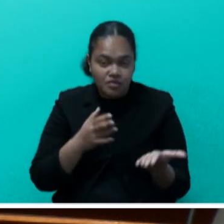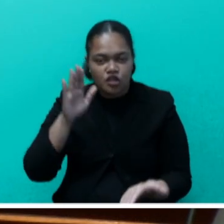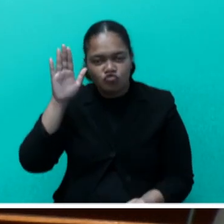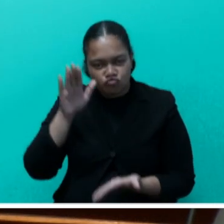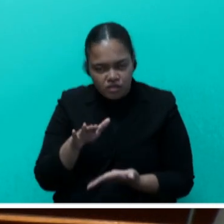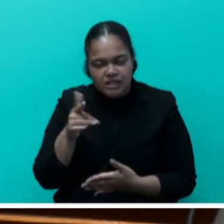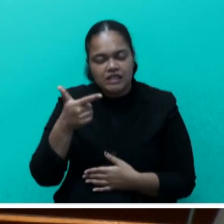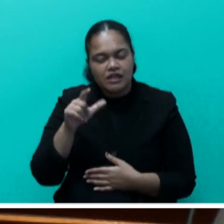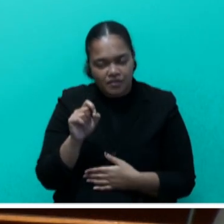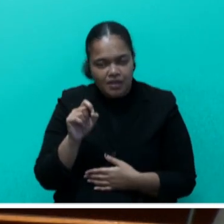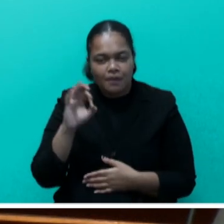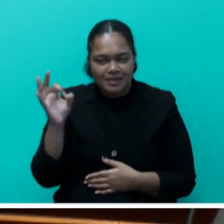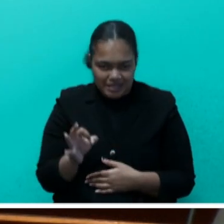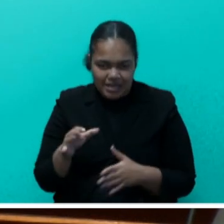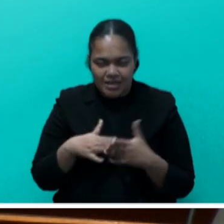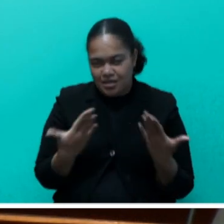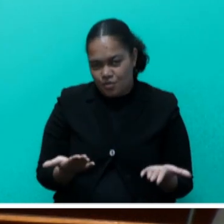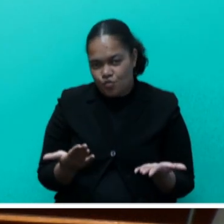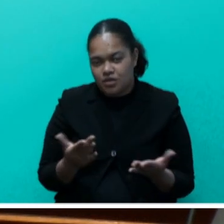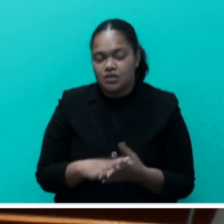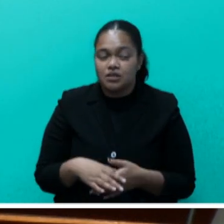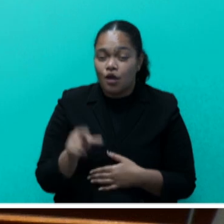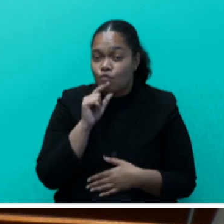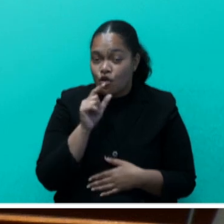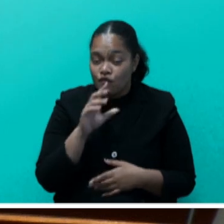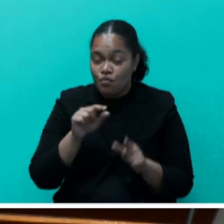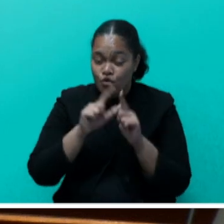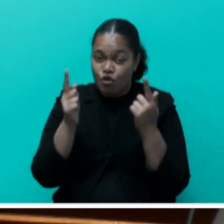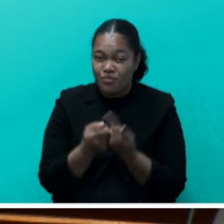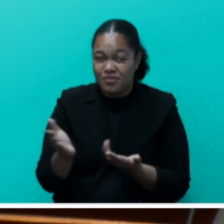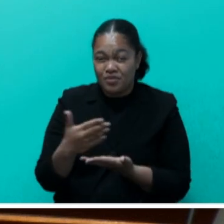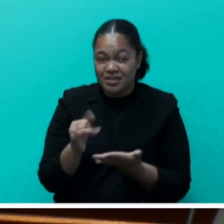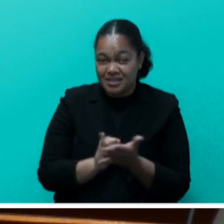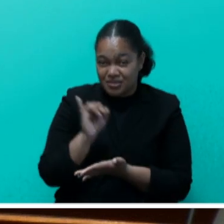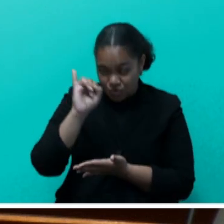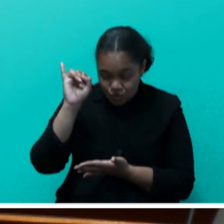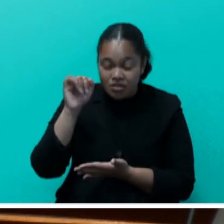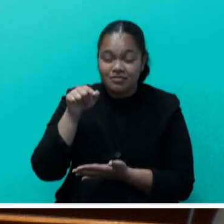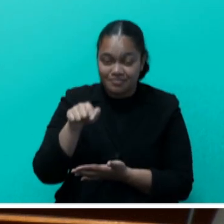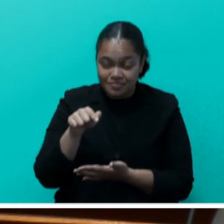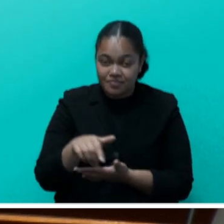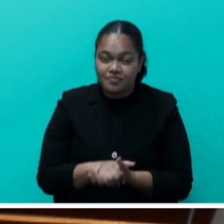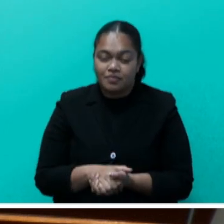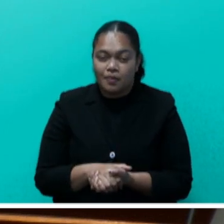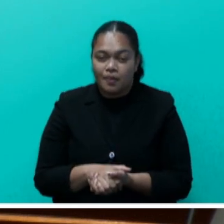70% at the moment. Our borrowing from global financial institutions is often at non-concessional rates.